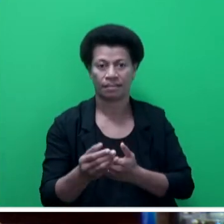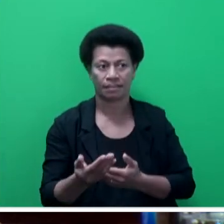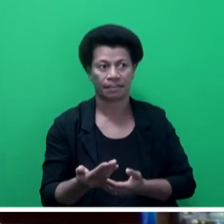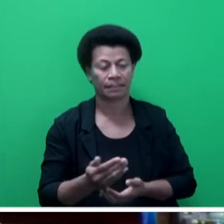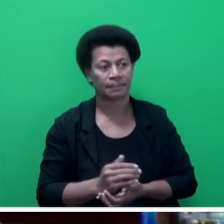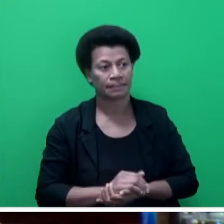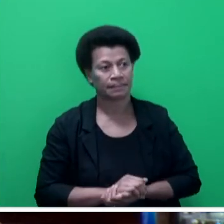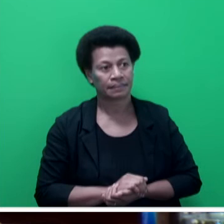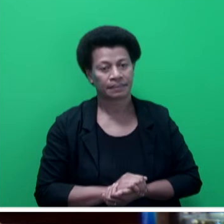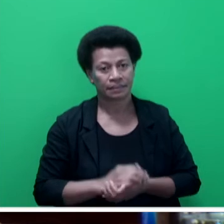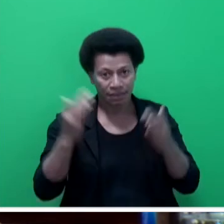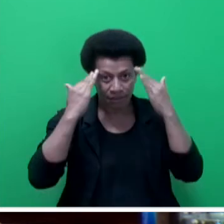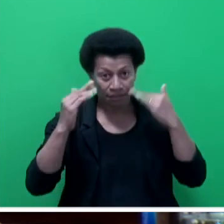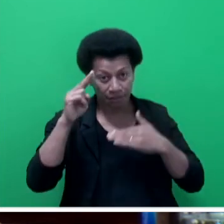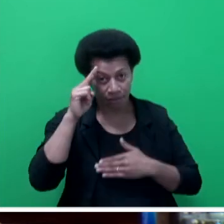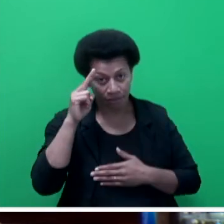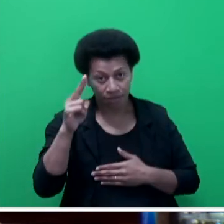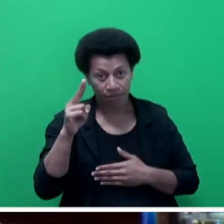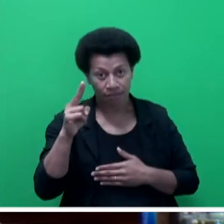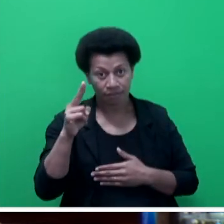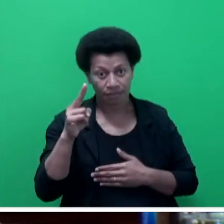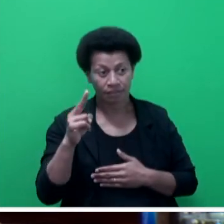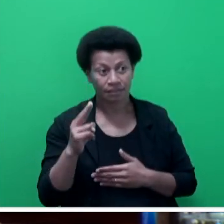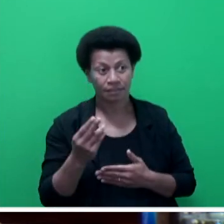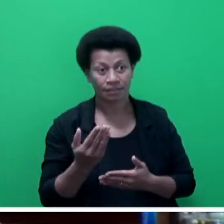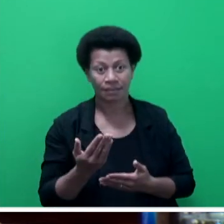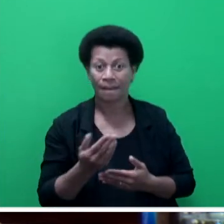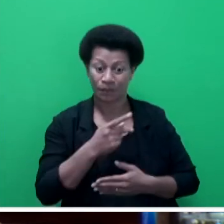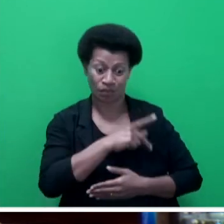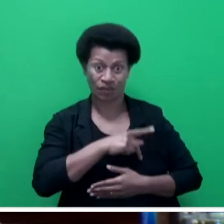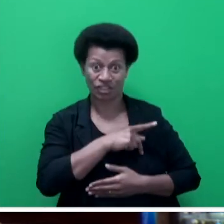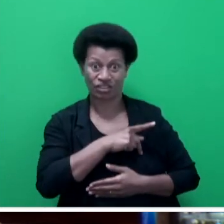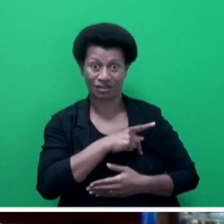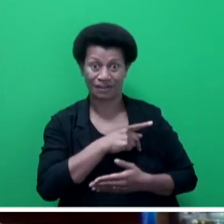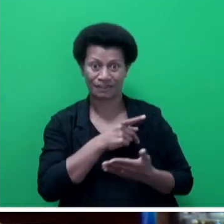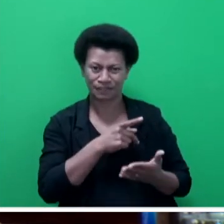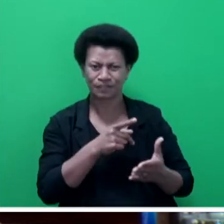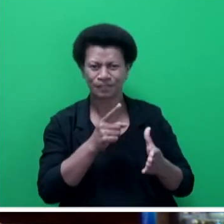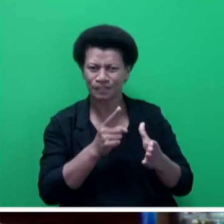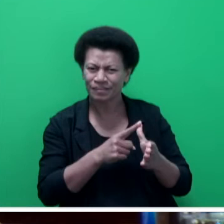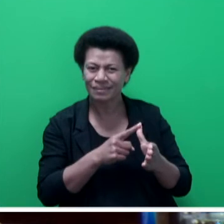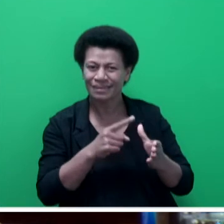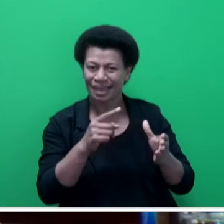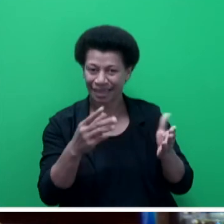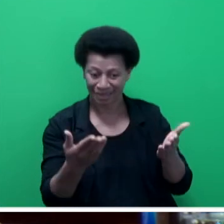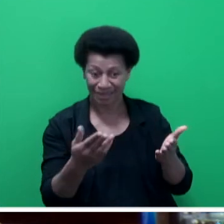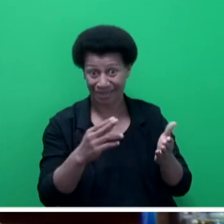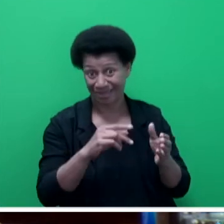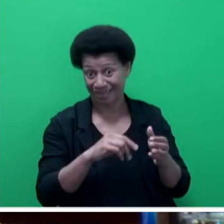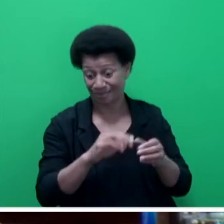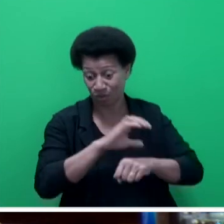Mr Speaker, sir, whilst professional agencies such as NFA, police, NBMO, and Ministry of Health